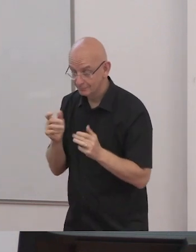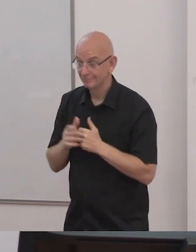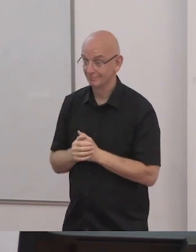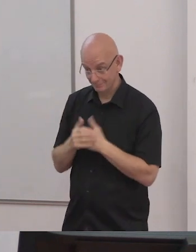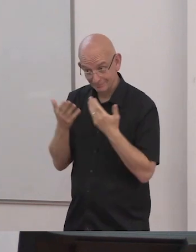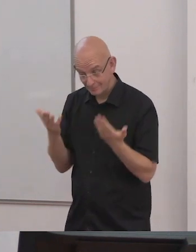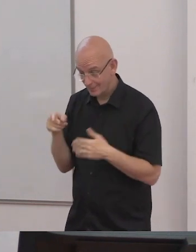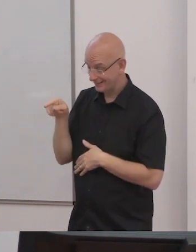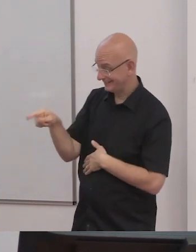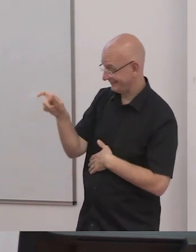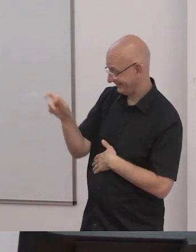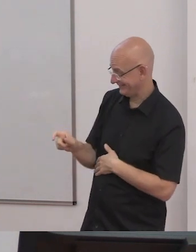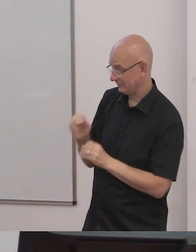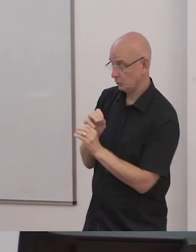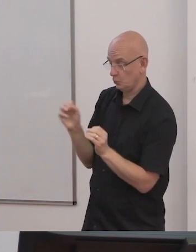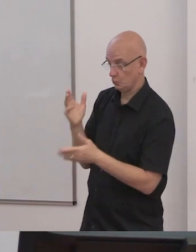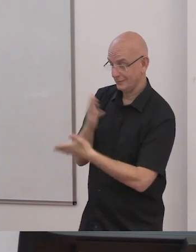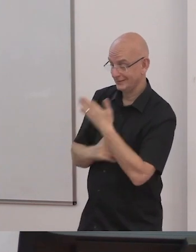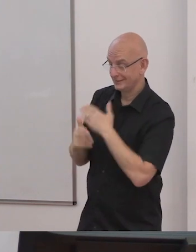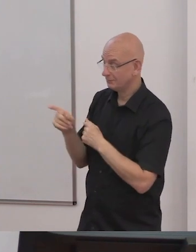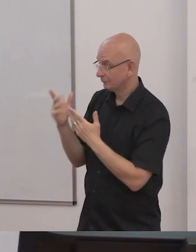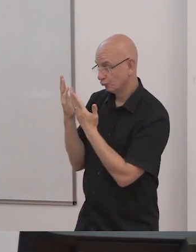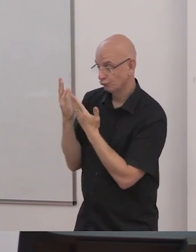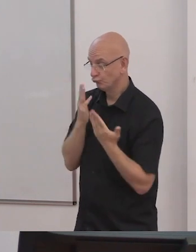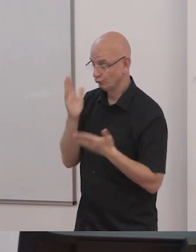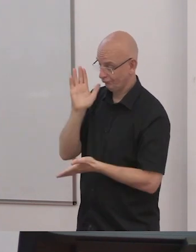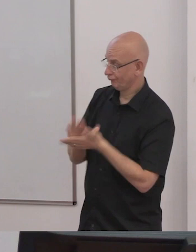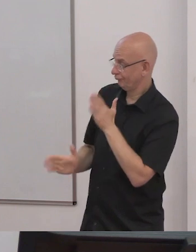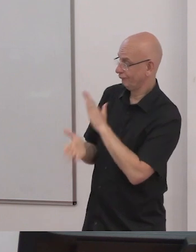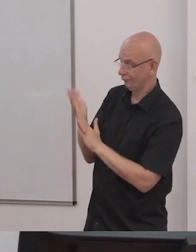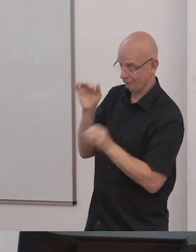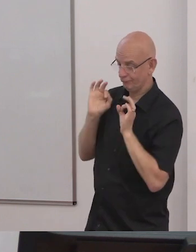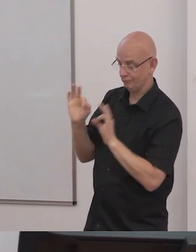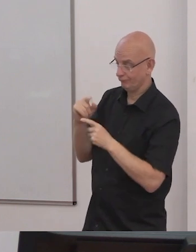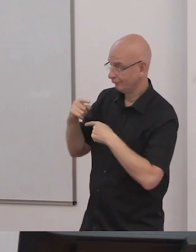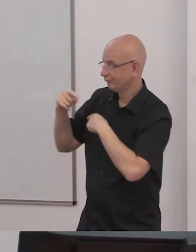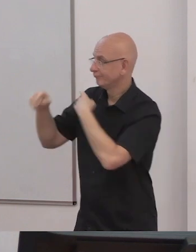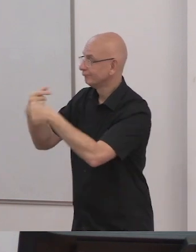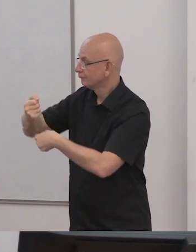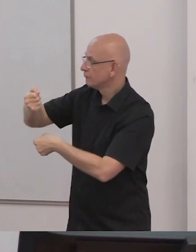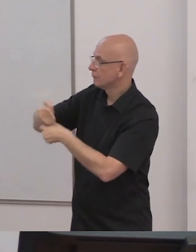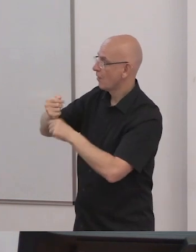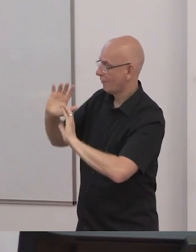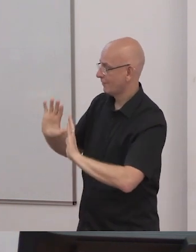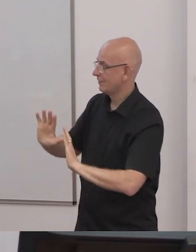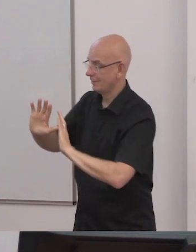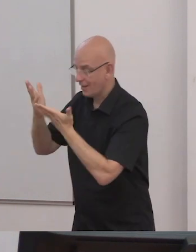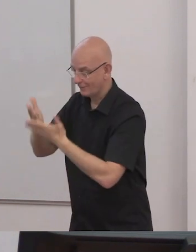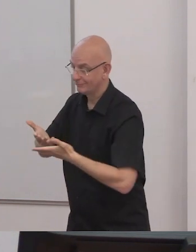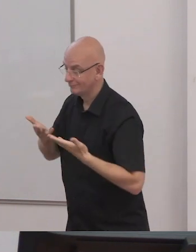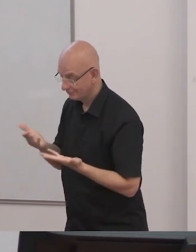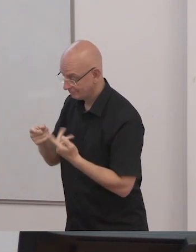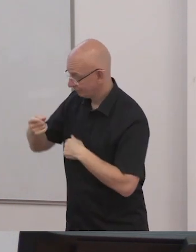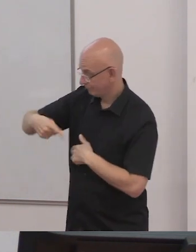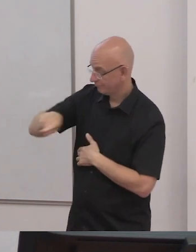commence their working life some of their friends and peers will be people with a diverse range of